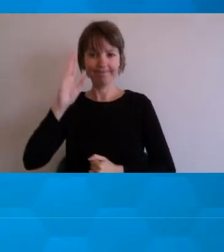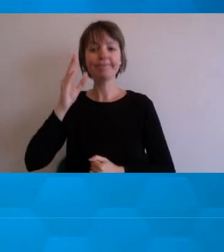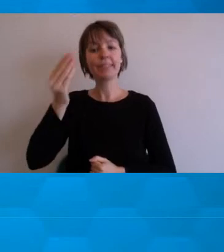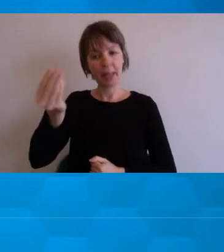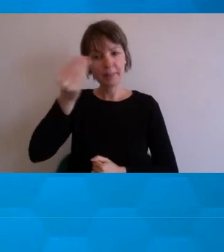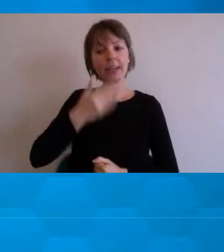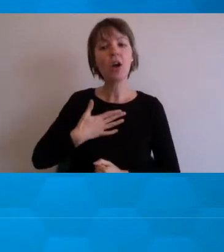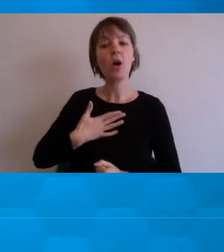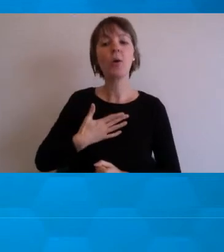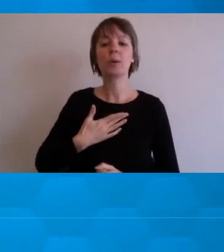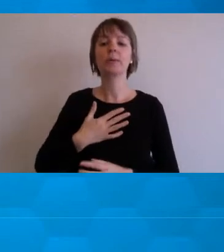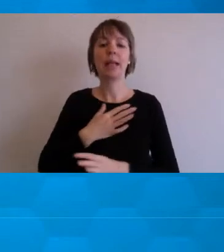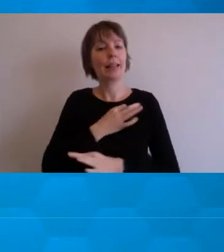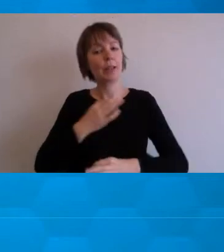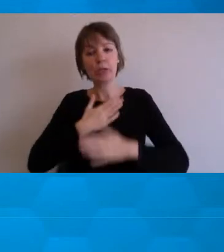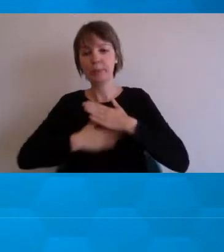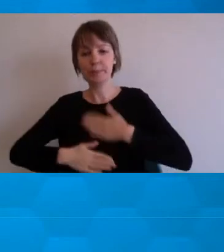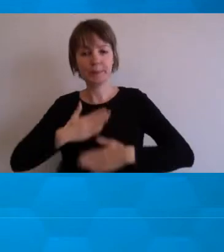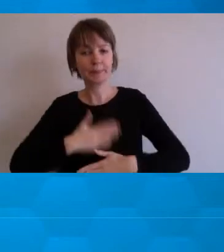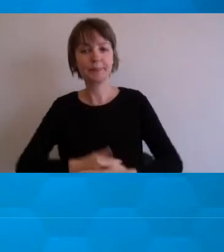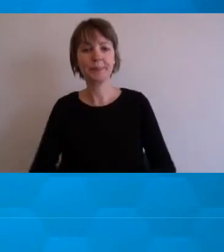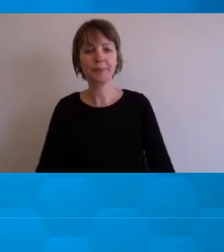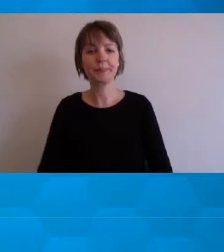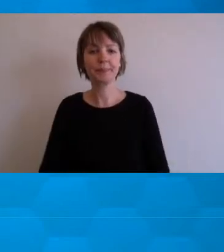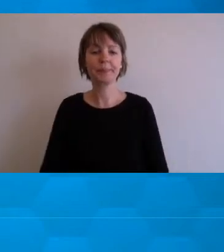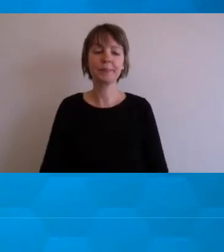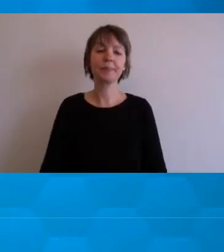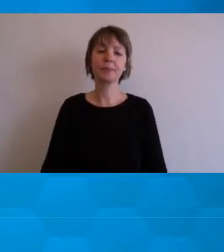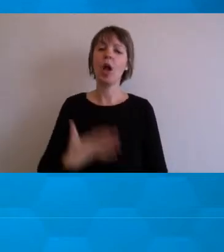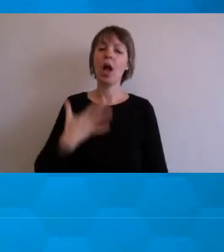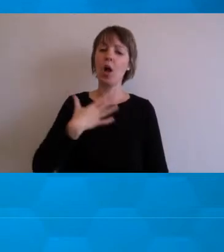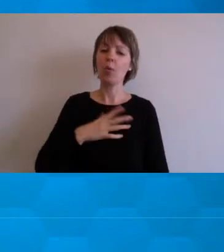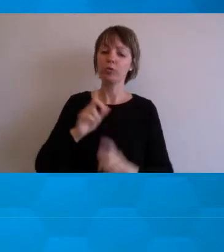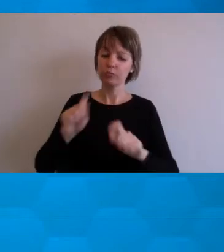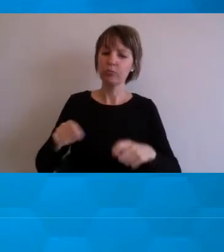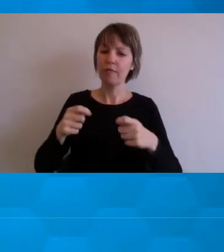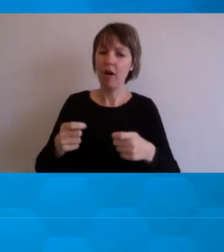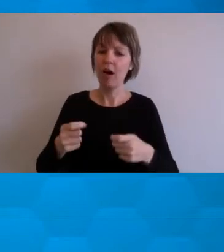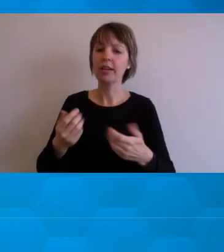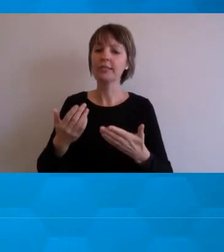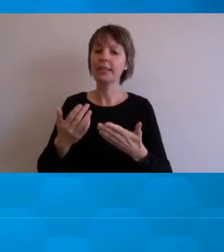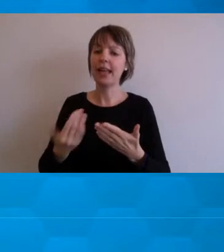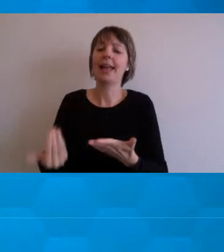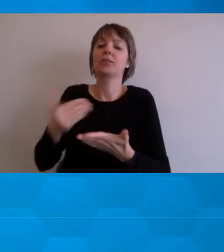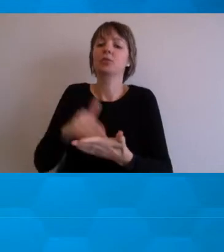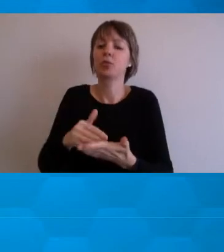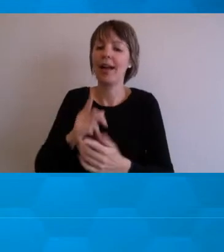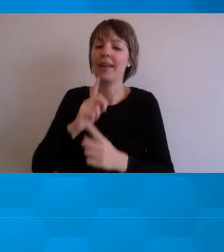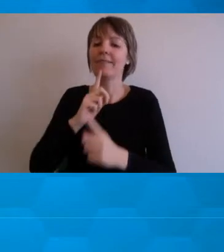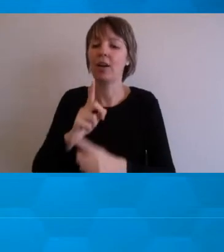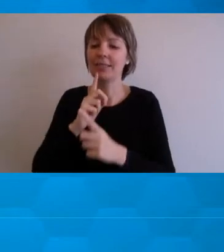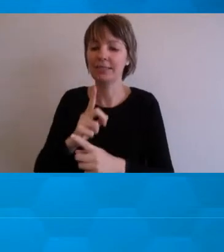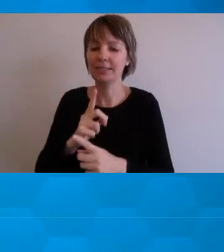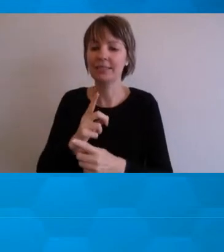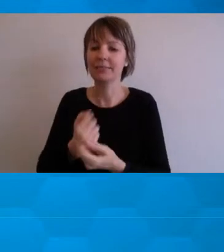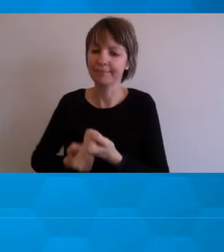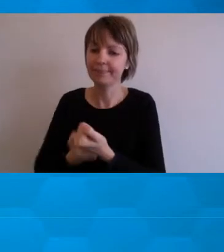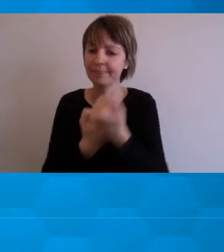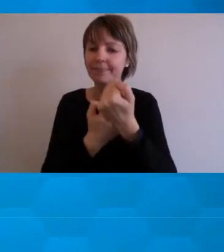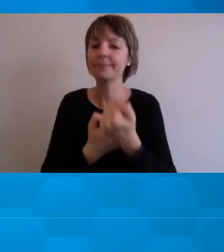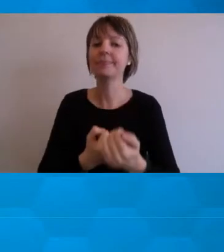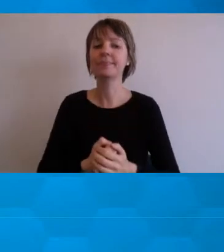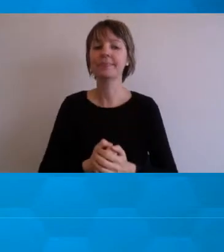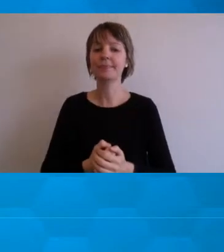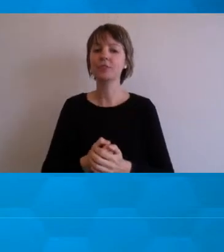was what I was digging into. And being able to offer that extra advice students responded to really positively.